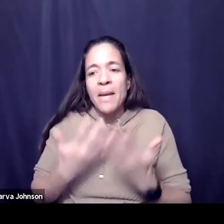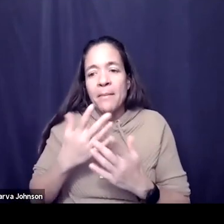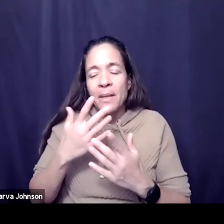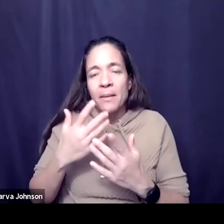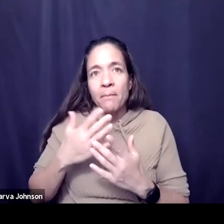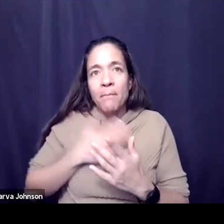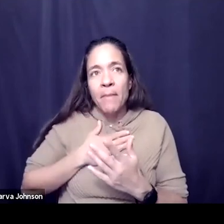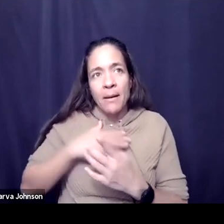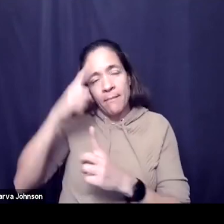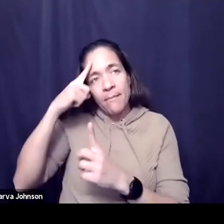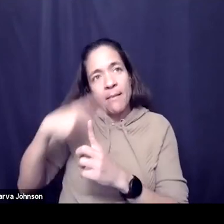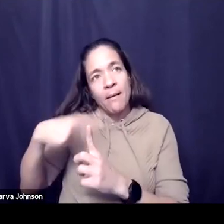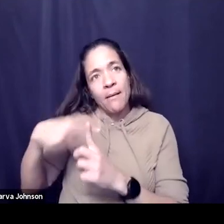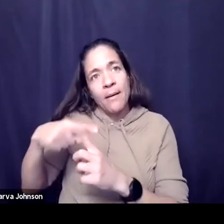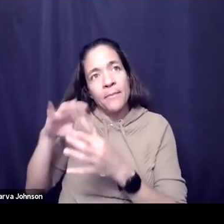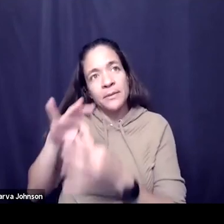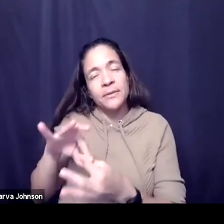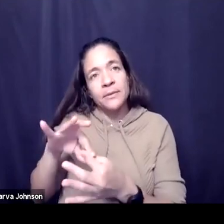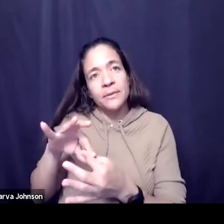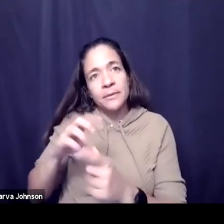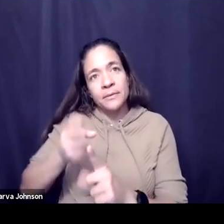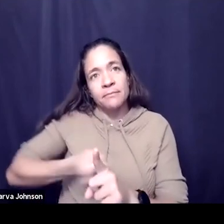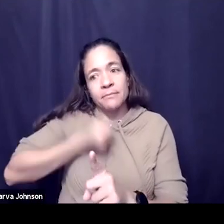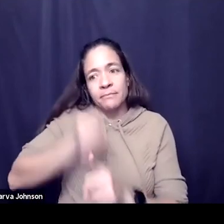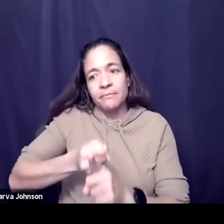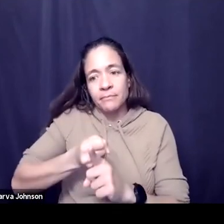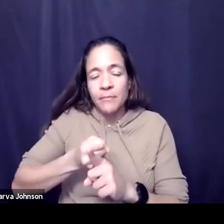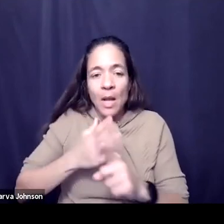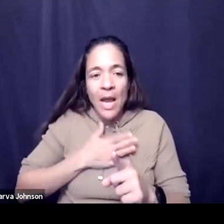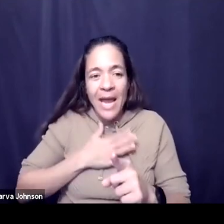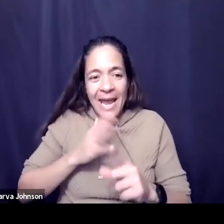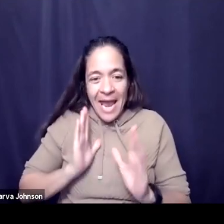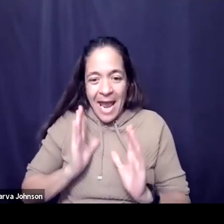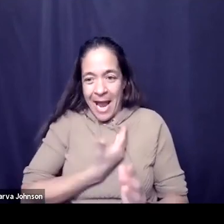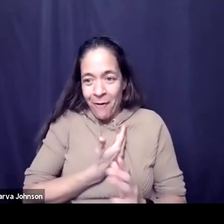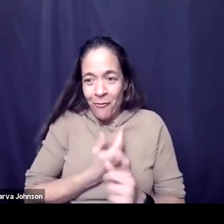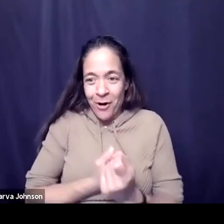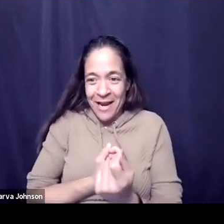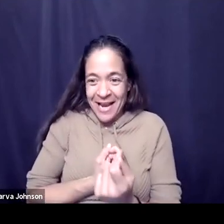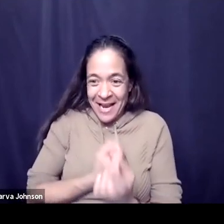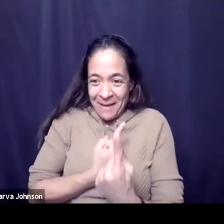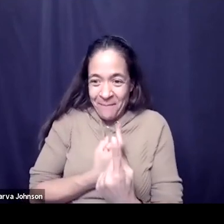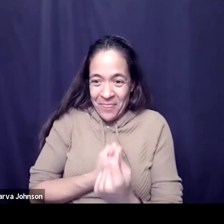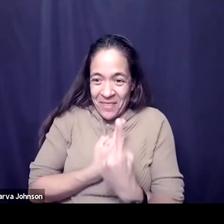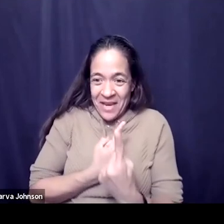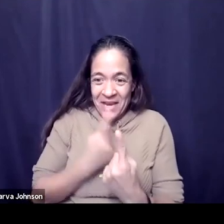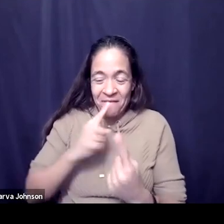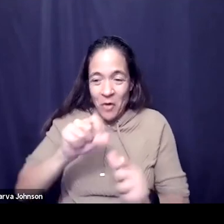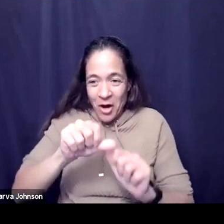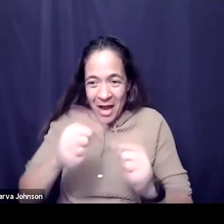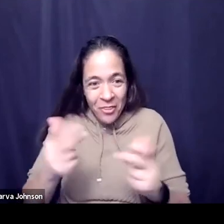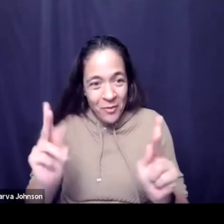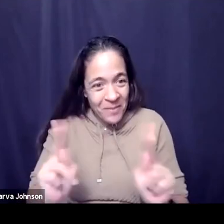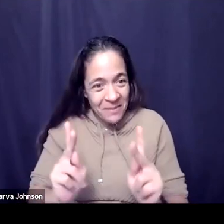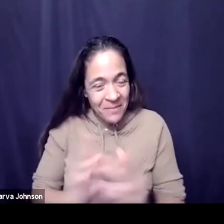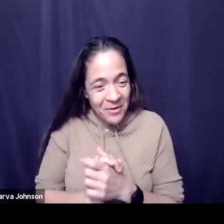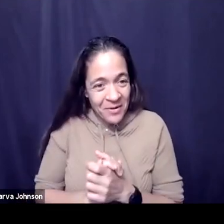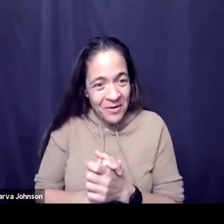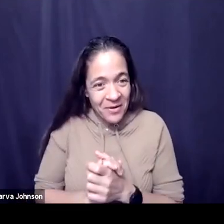our empathy for other human beings you know it's like through that process of like